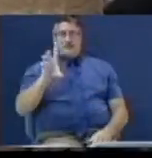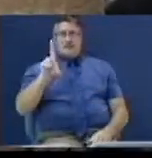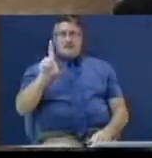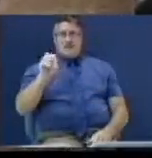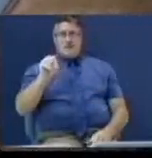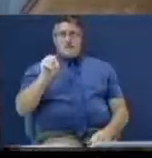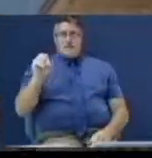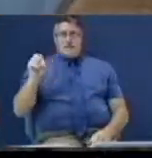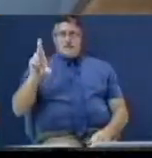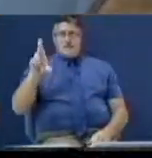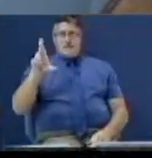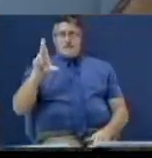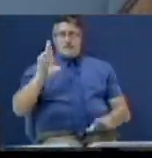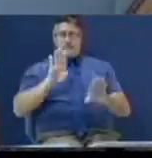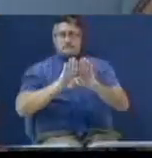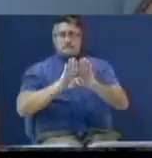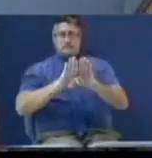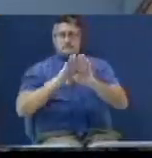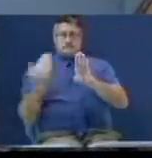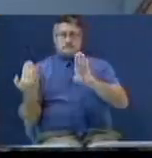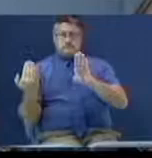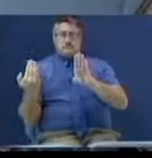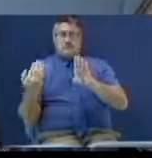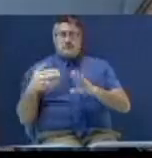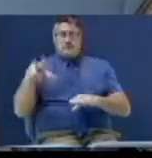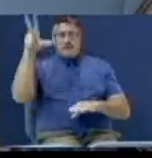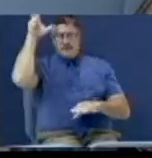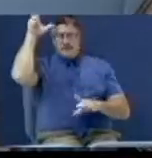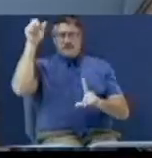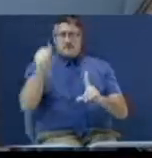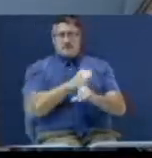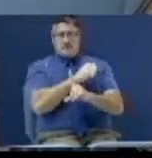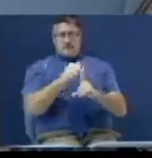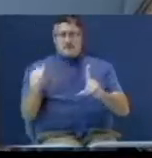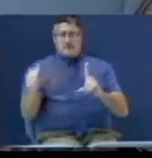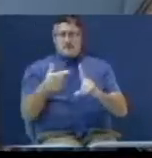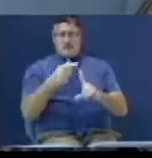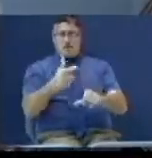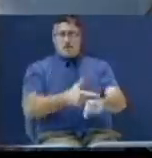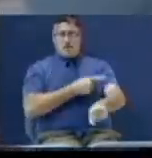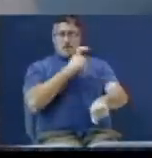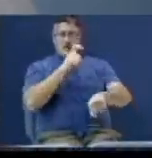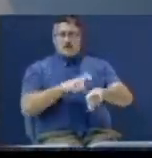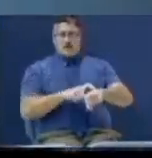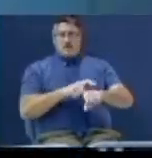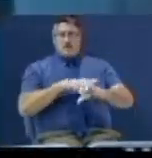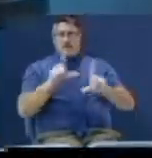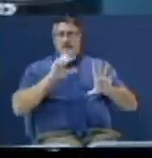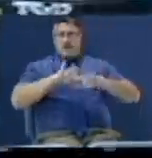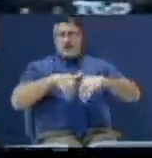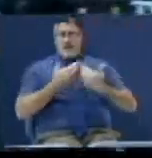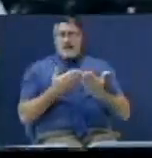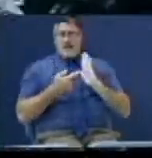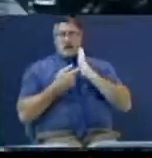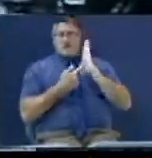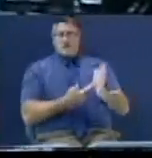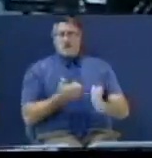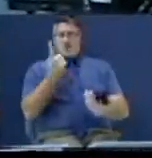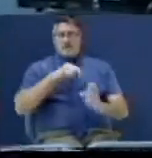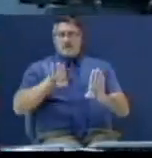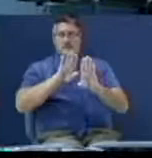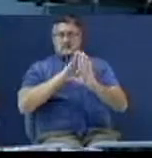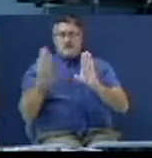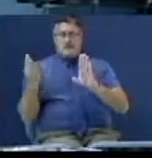He's been occupying us too long. He's been beating on us too long. You say, but I don't know how to show him the door.